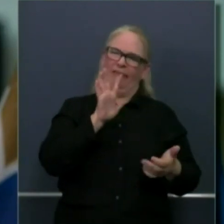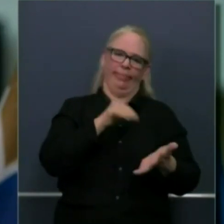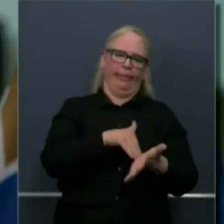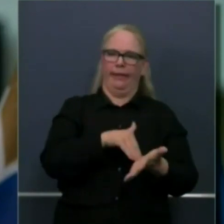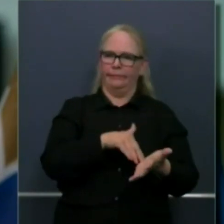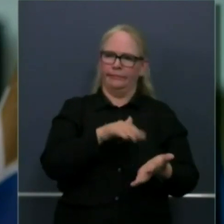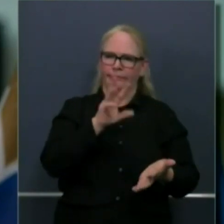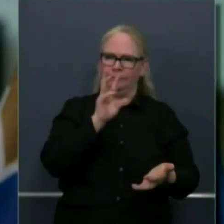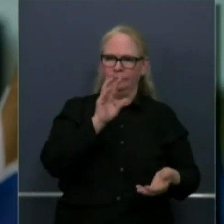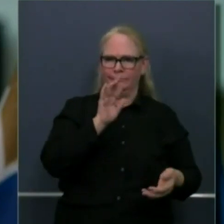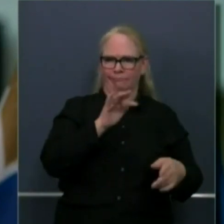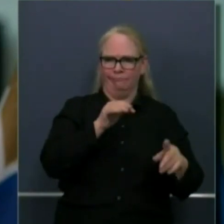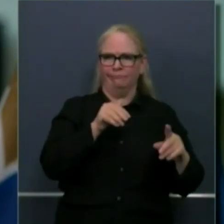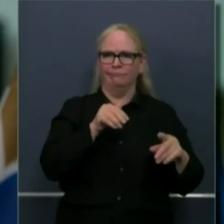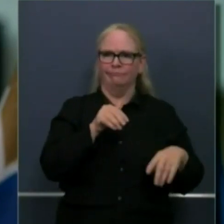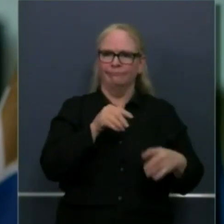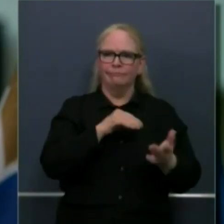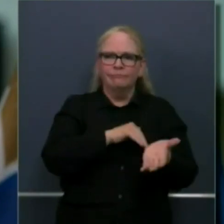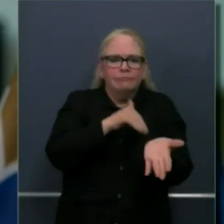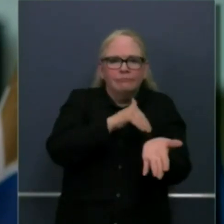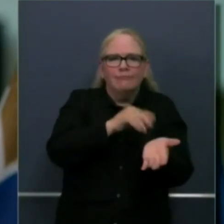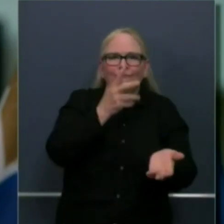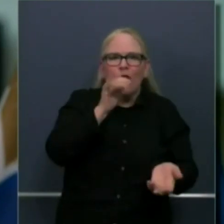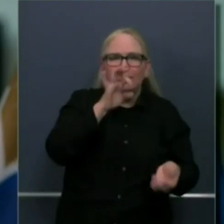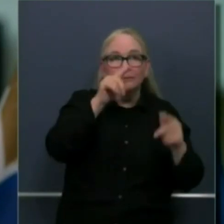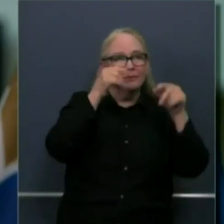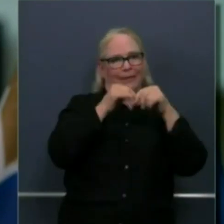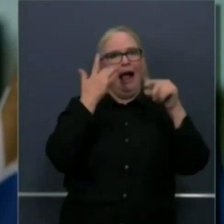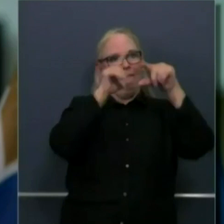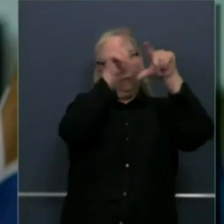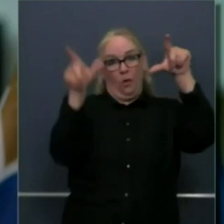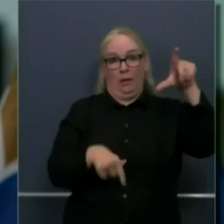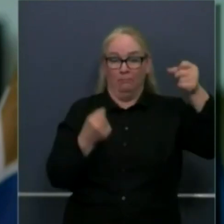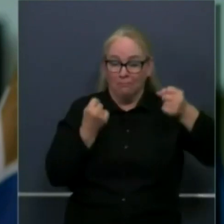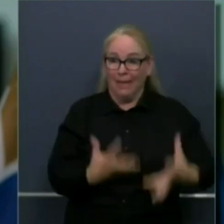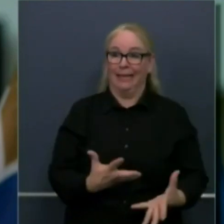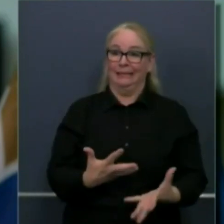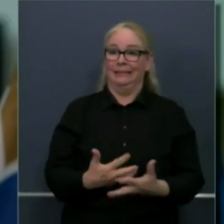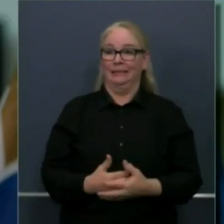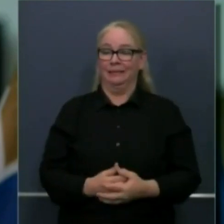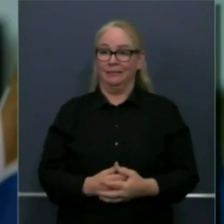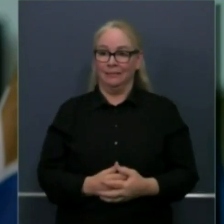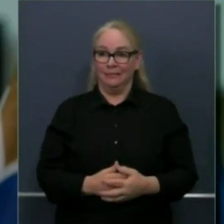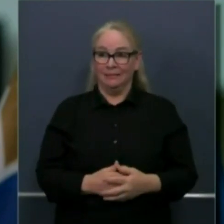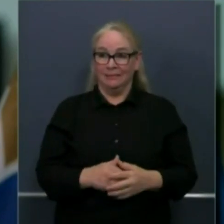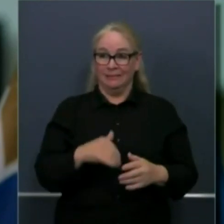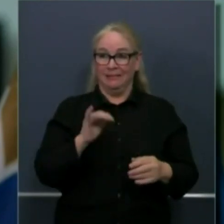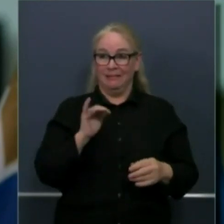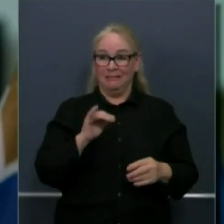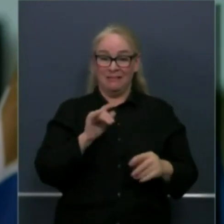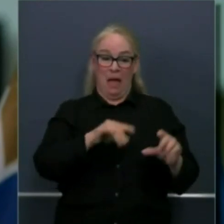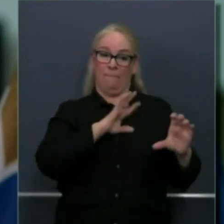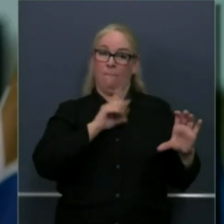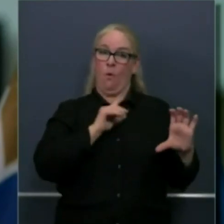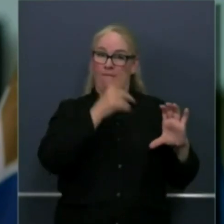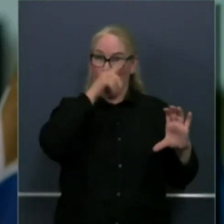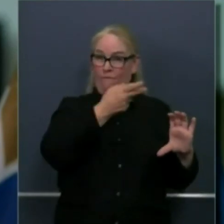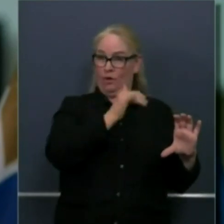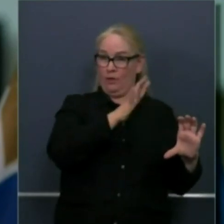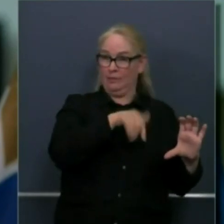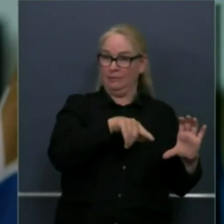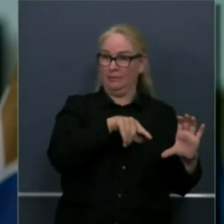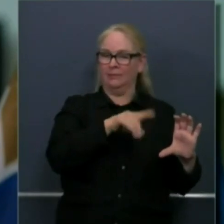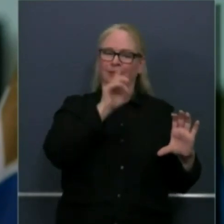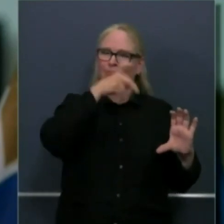that they're responsible for overseeing that board with the Department of Consumer Affairs just today